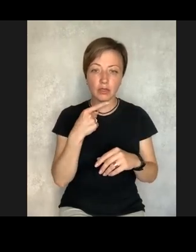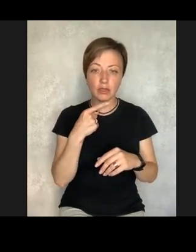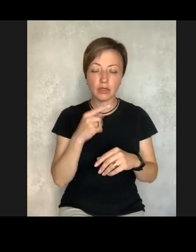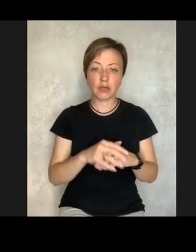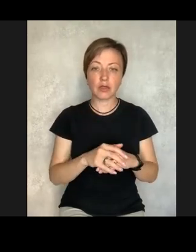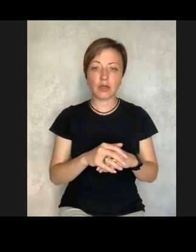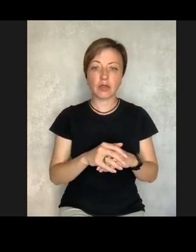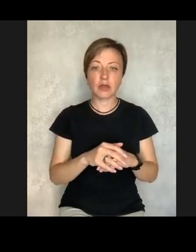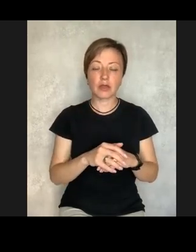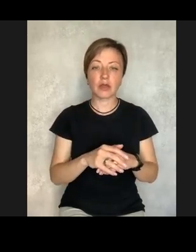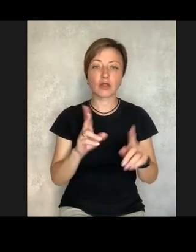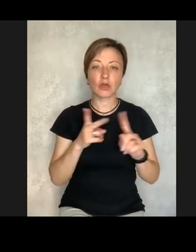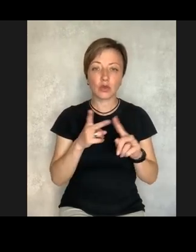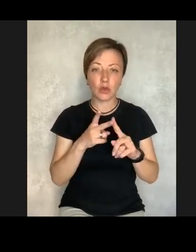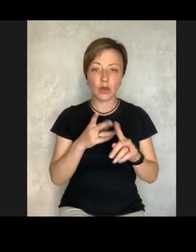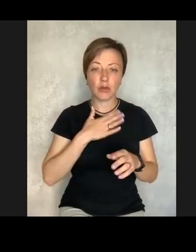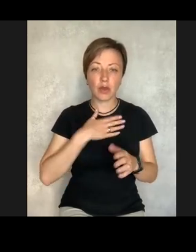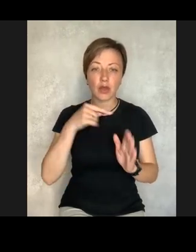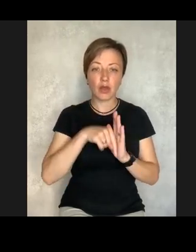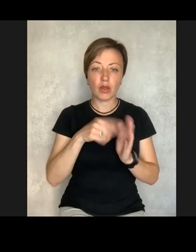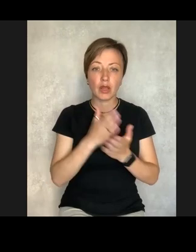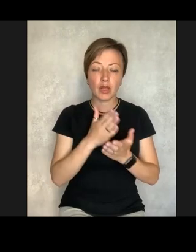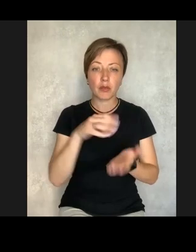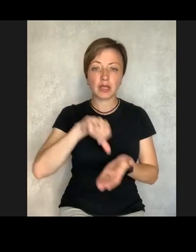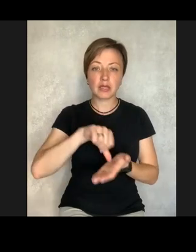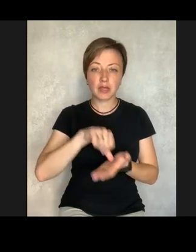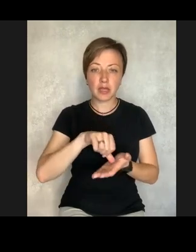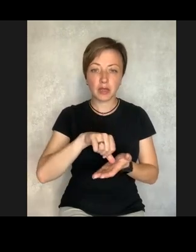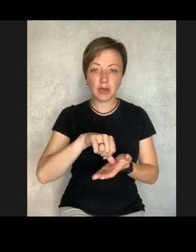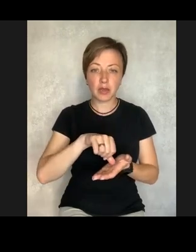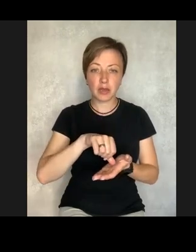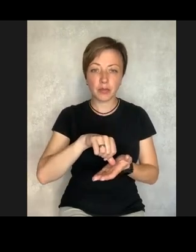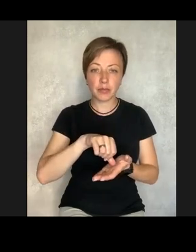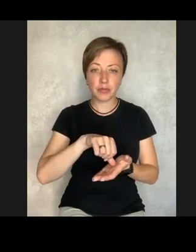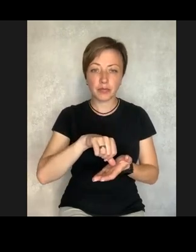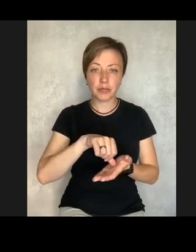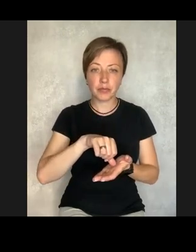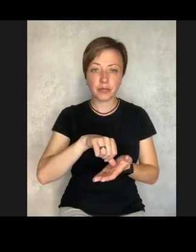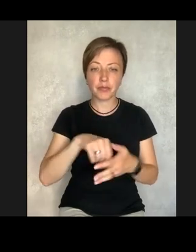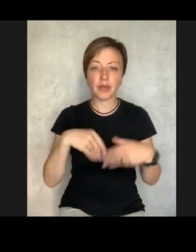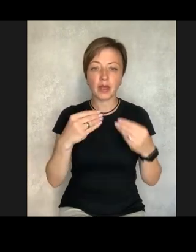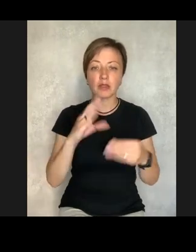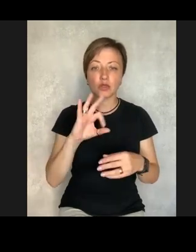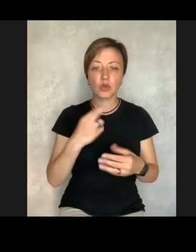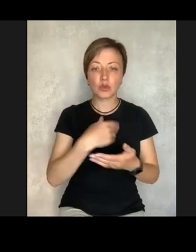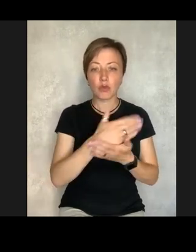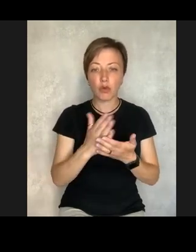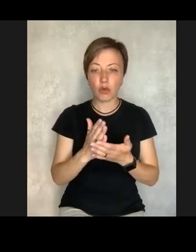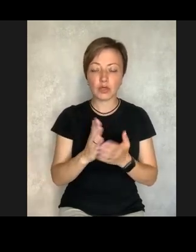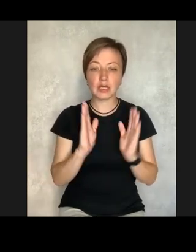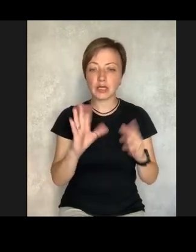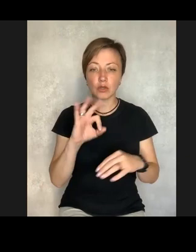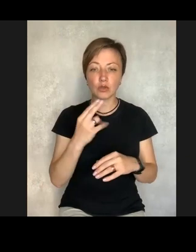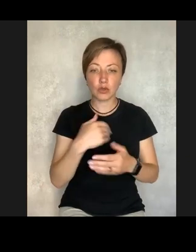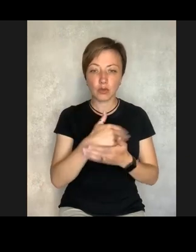place. I'll be frank. This is what I see and experience. Also, my second role is that I am representative of